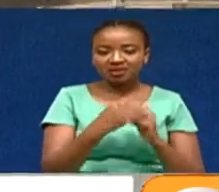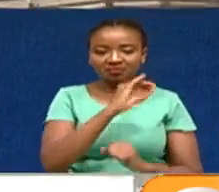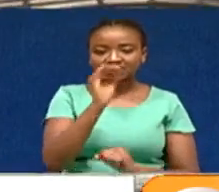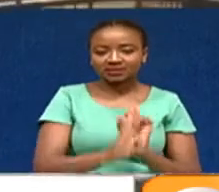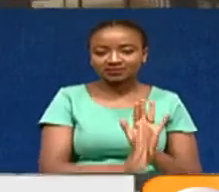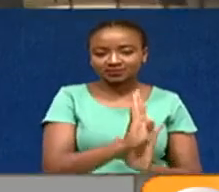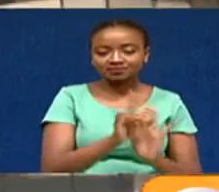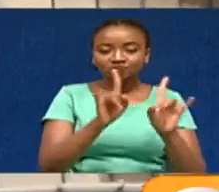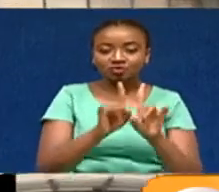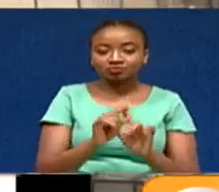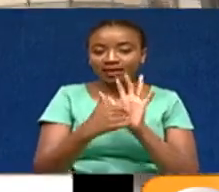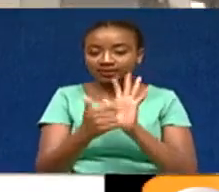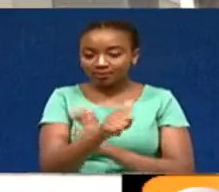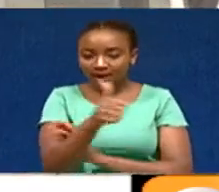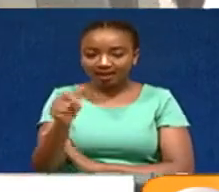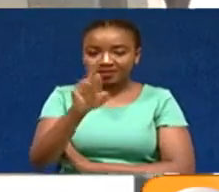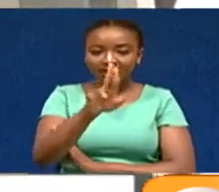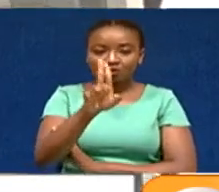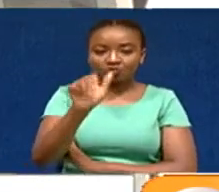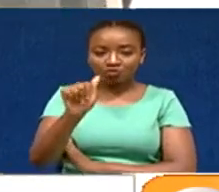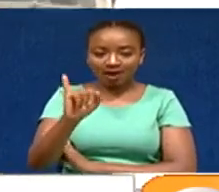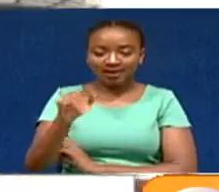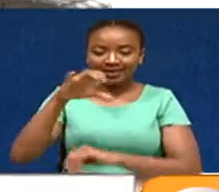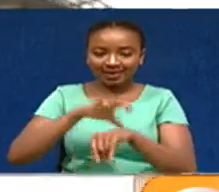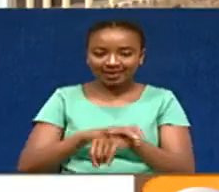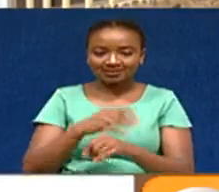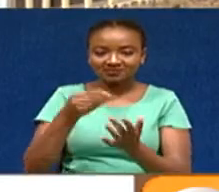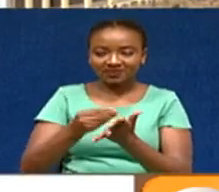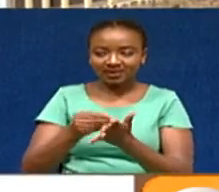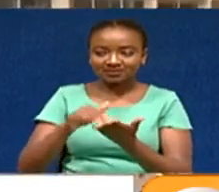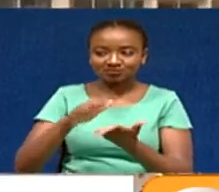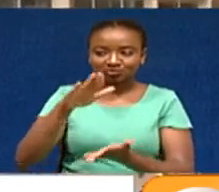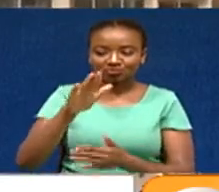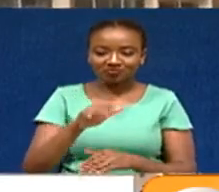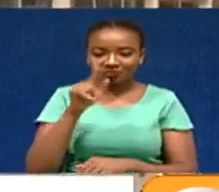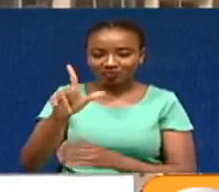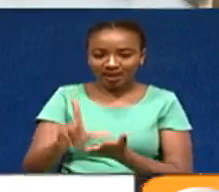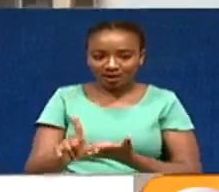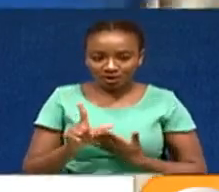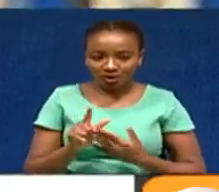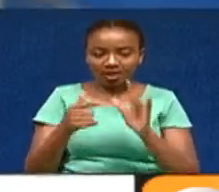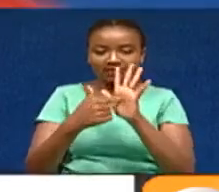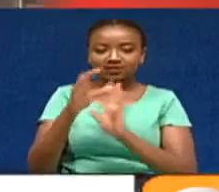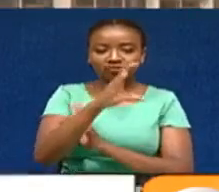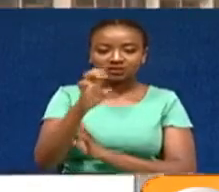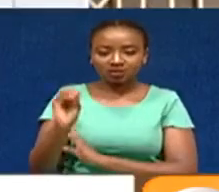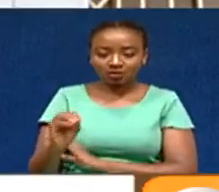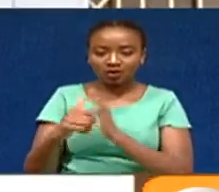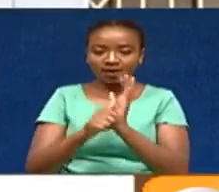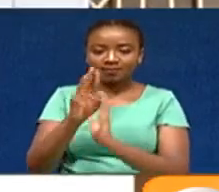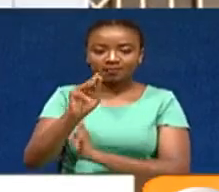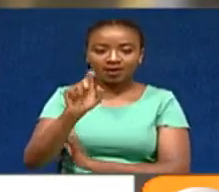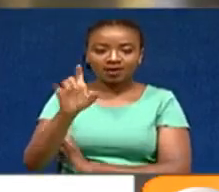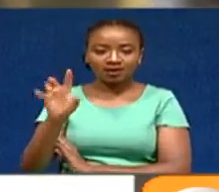Roy Family Hospital has received new financing from Afrinvest Private Credit. CEO Maxwell Okot says that the funding